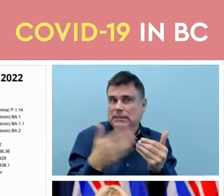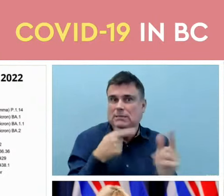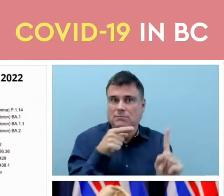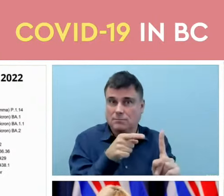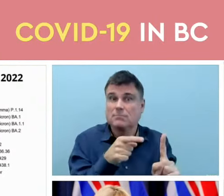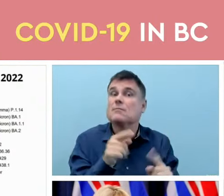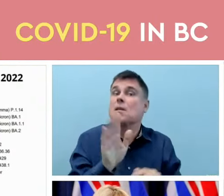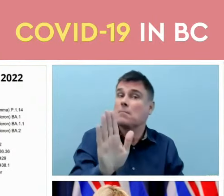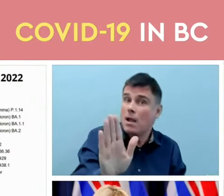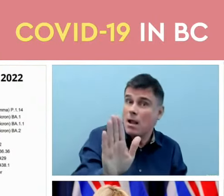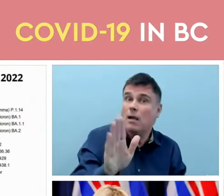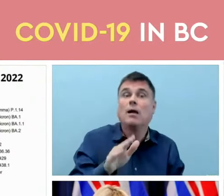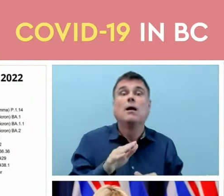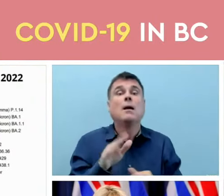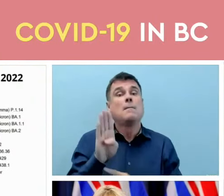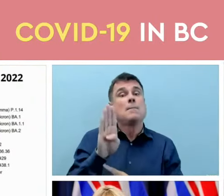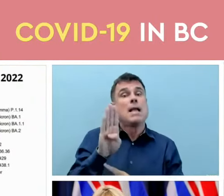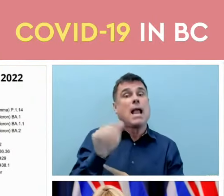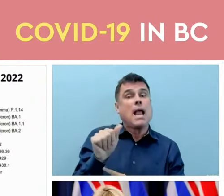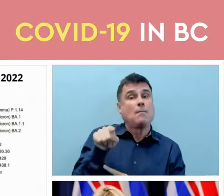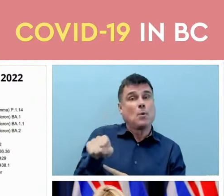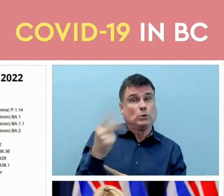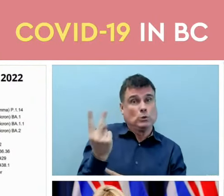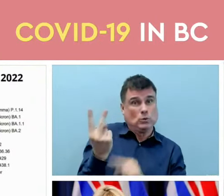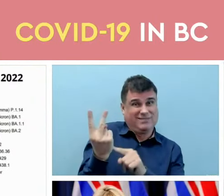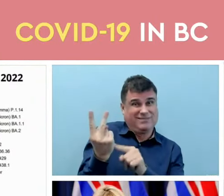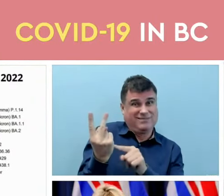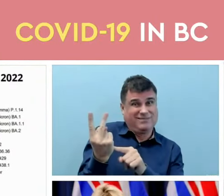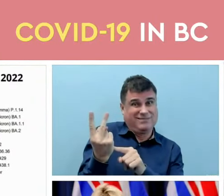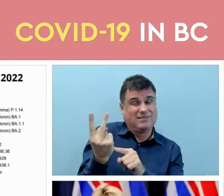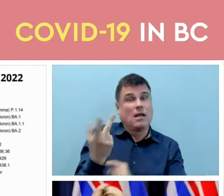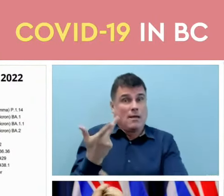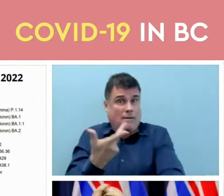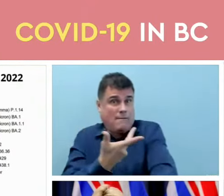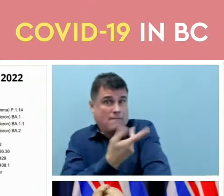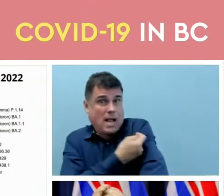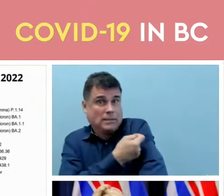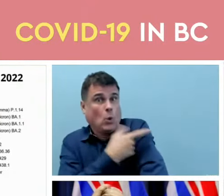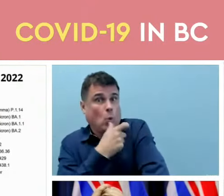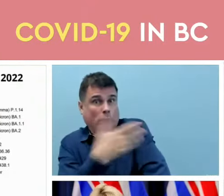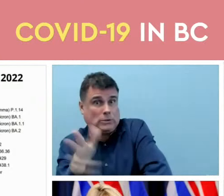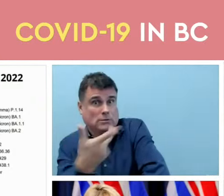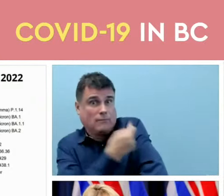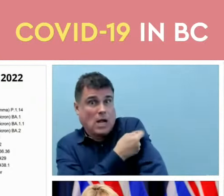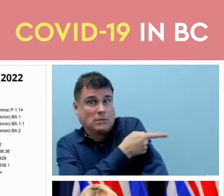illness particularly in people who have been immunized and so that's an important consideration as well.